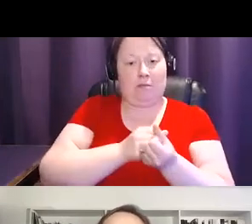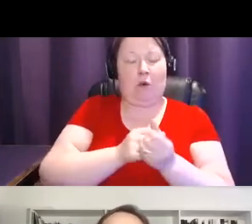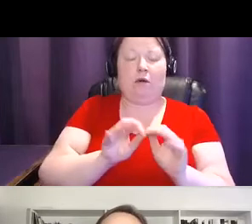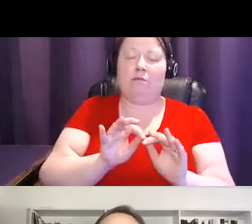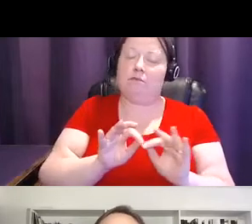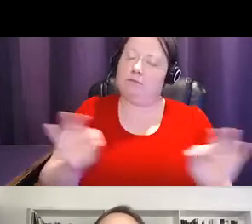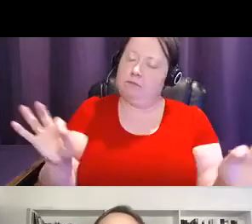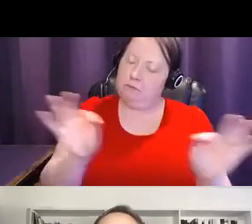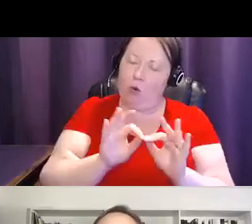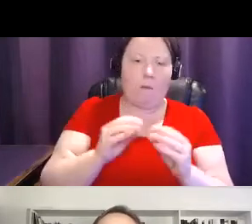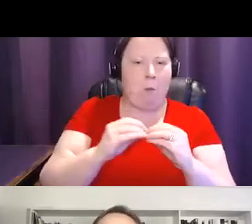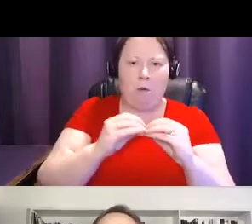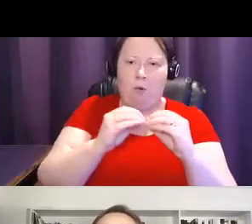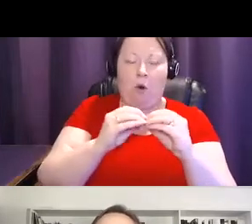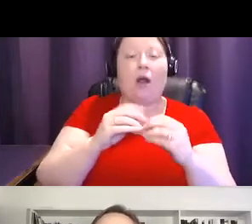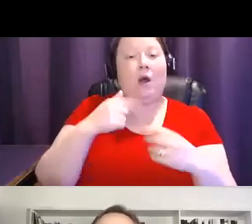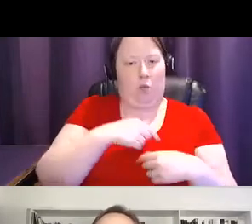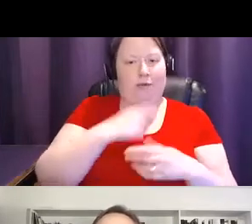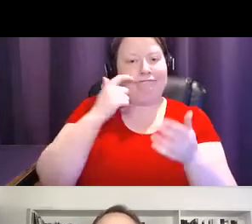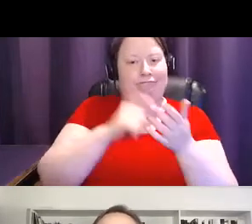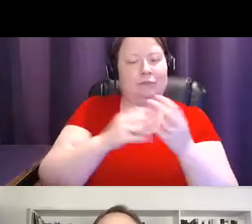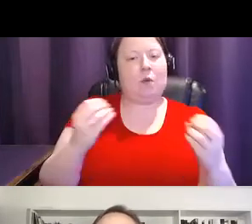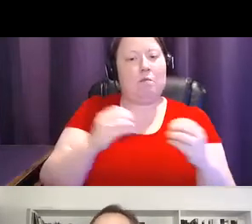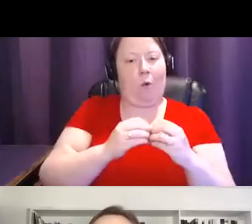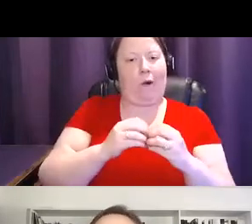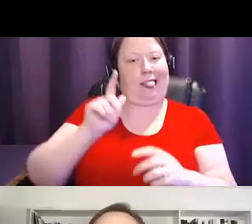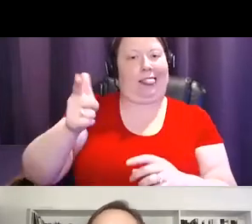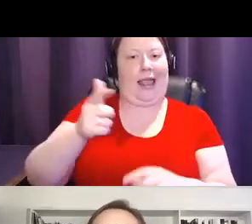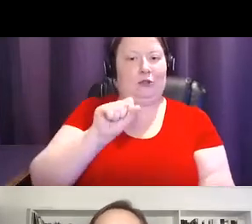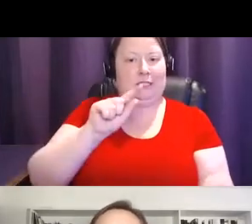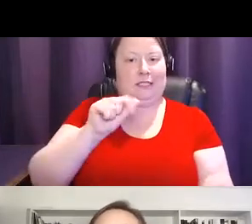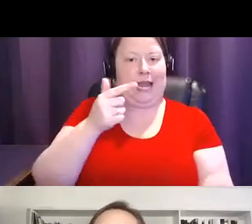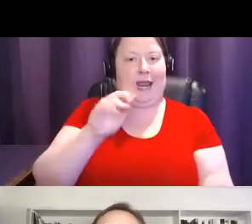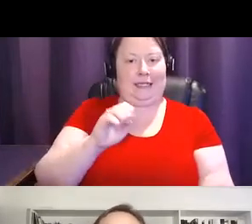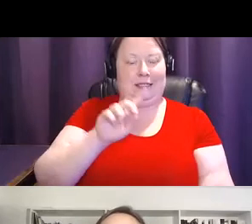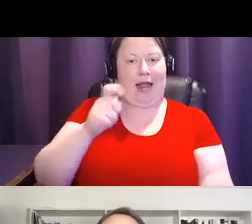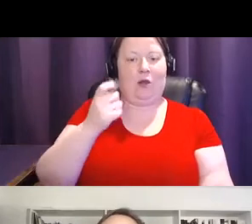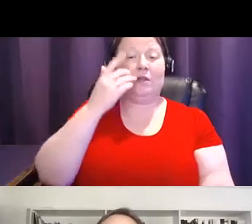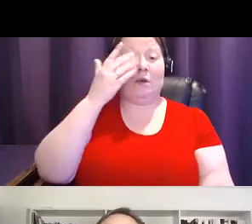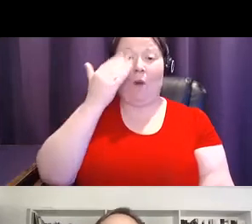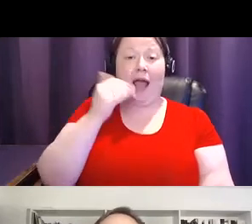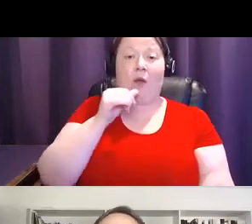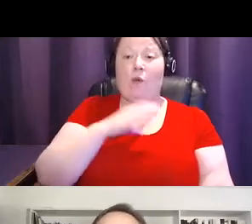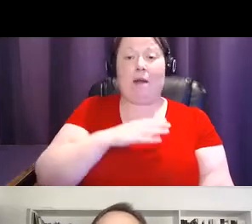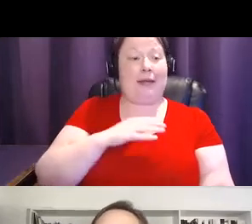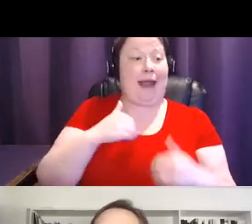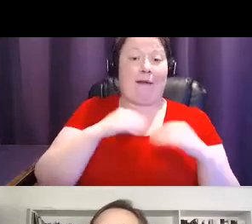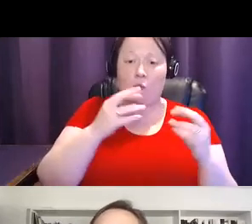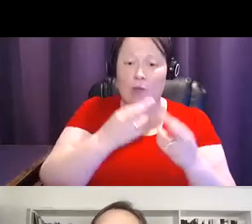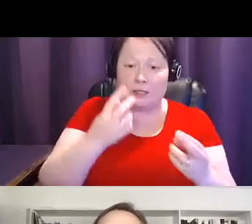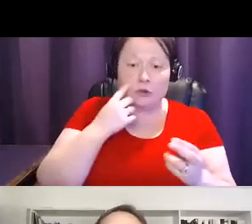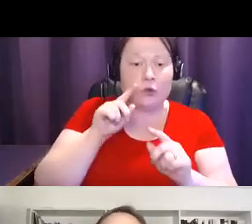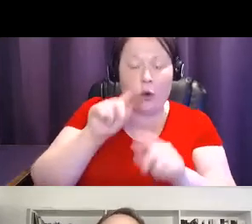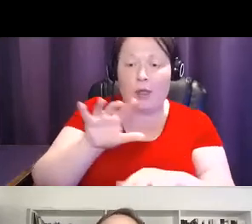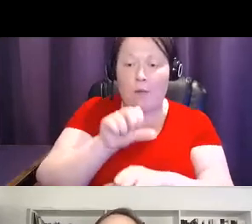diagnoses because people don't have the resources to go to their breast care appointments, have forgotten about their breast